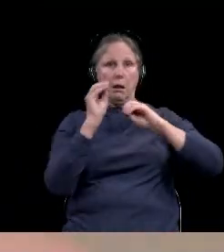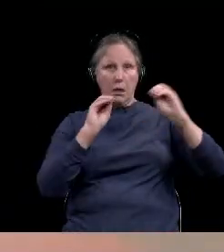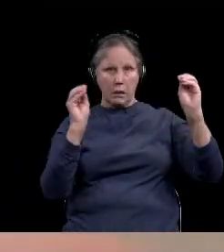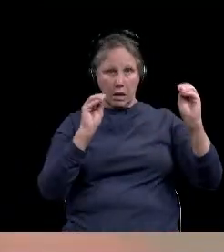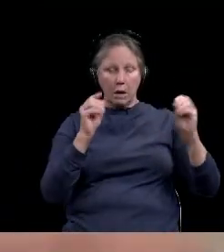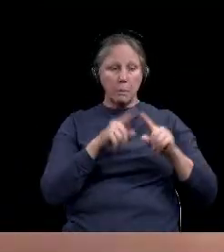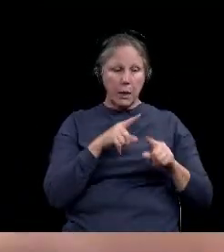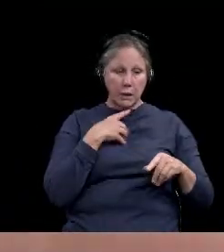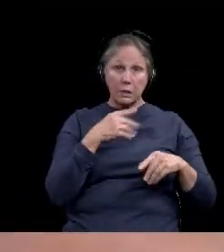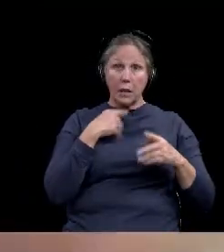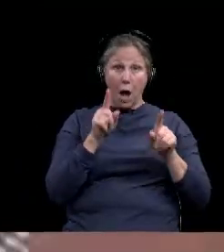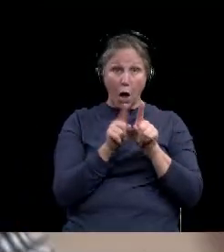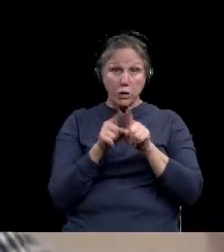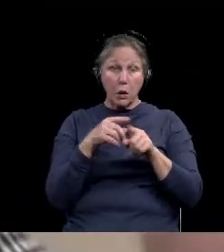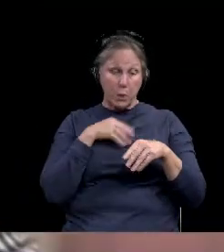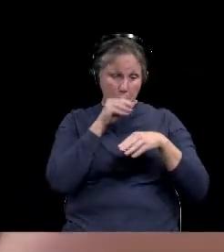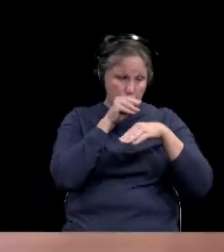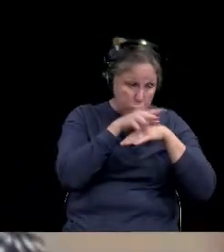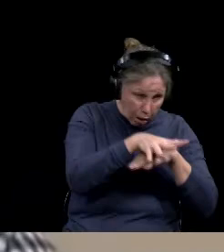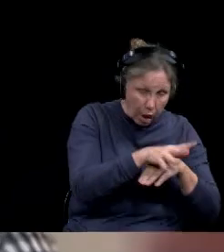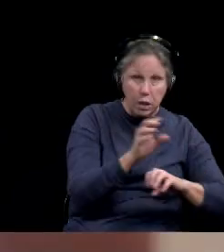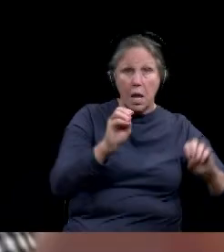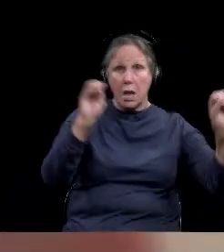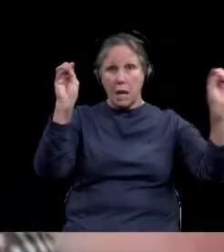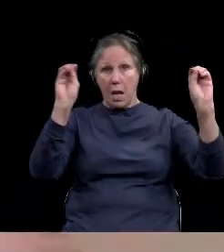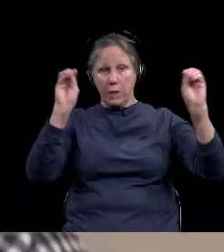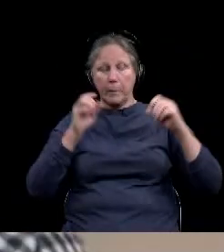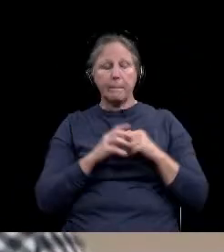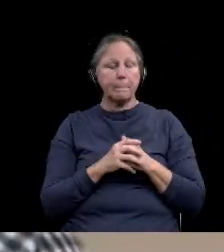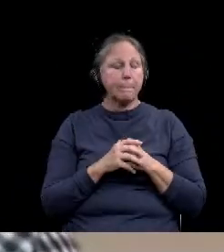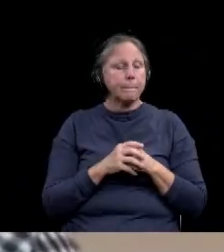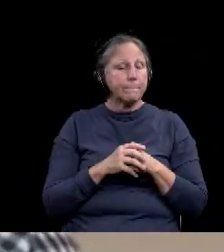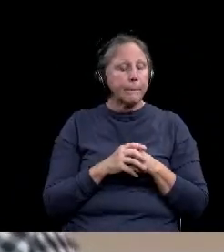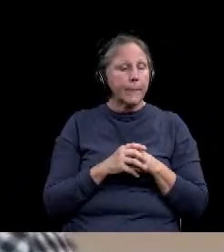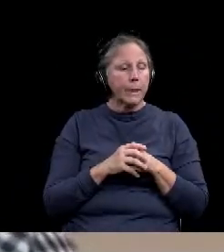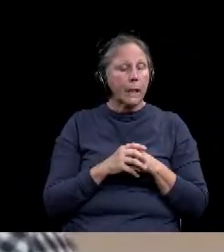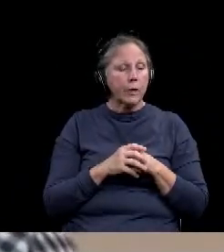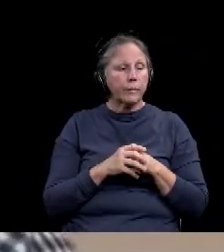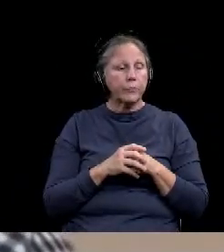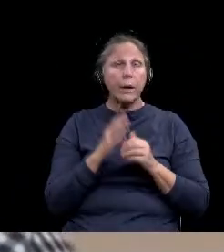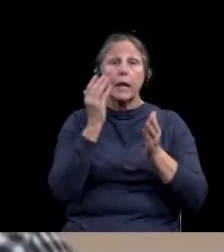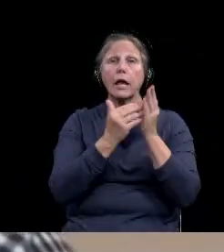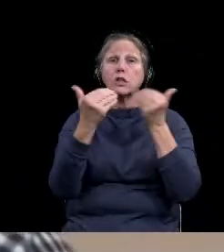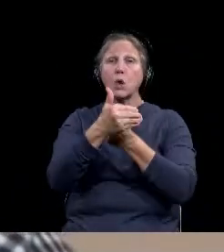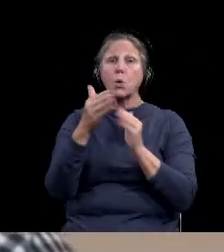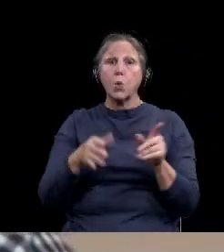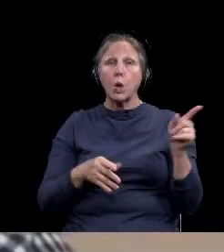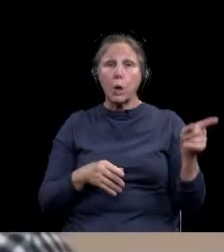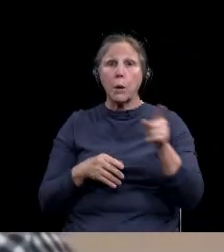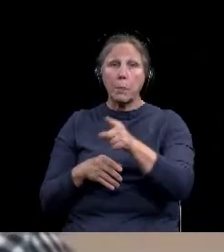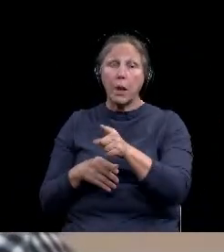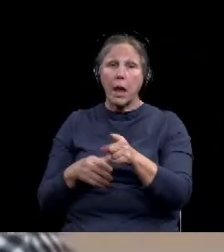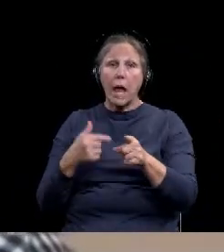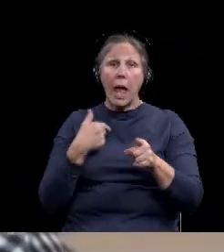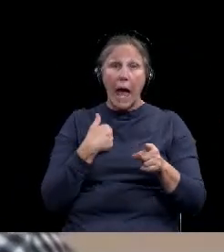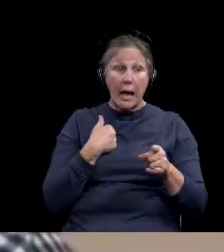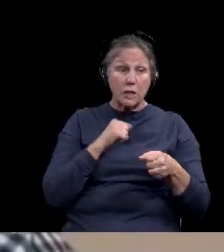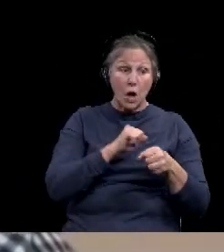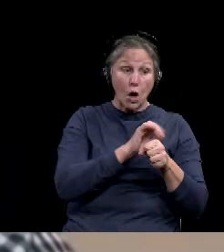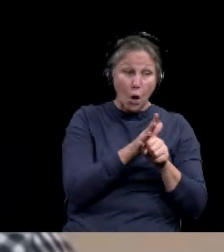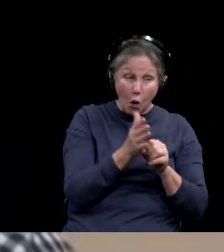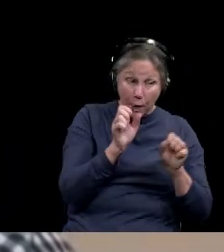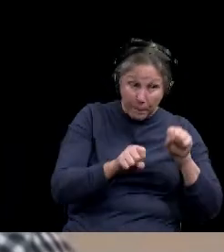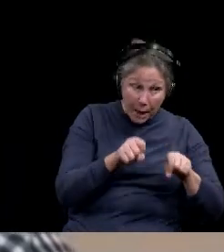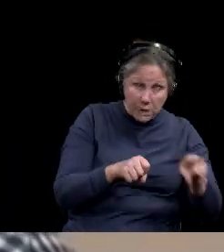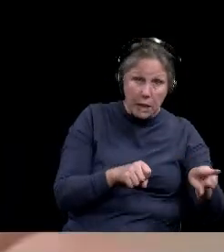but also from, you know, passing through other ways, um, each room, um, that has a potential COVID patient gets a